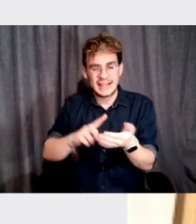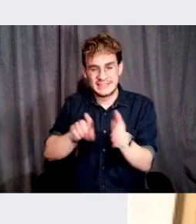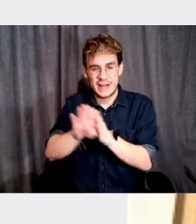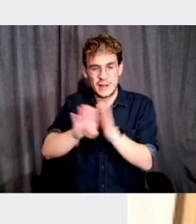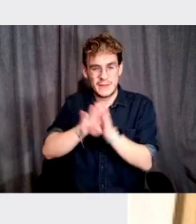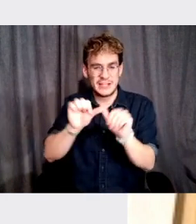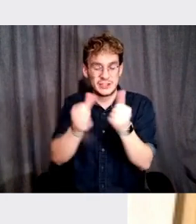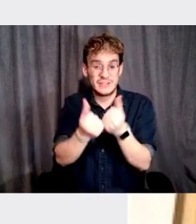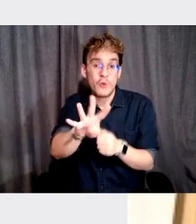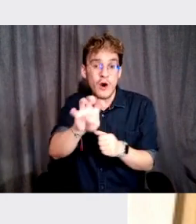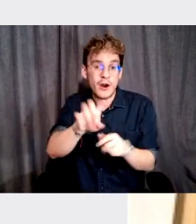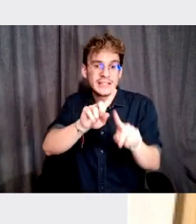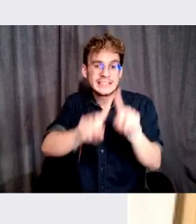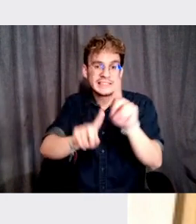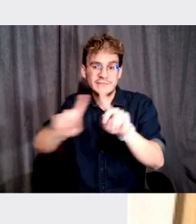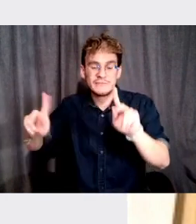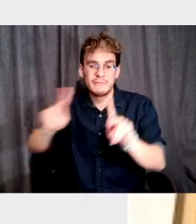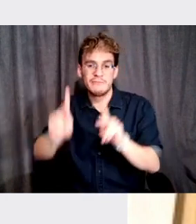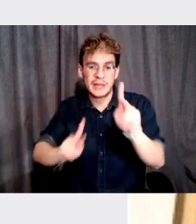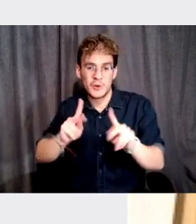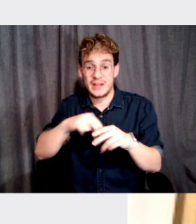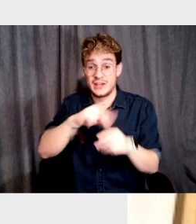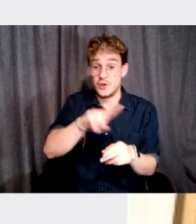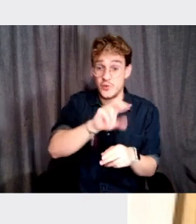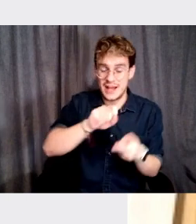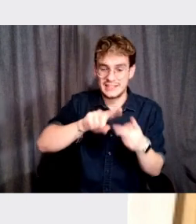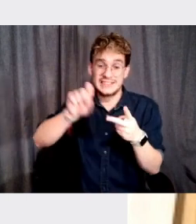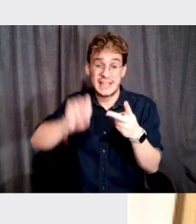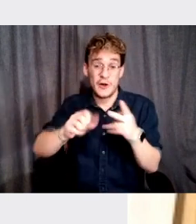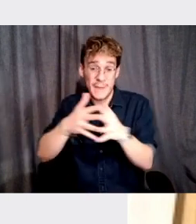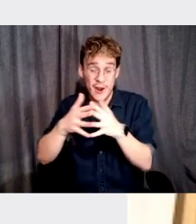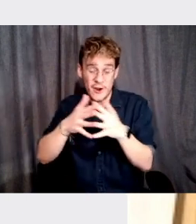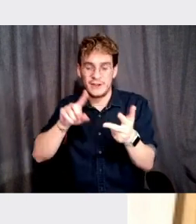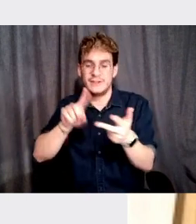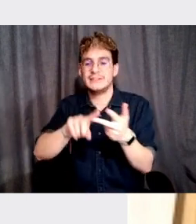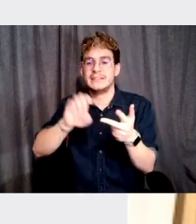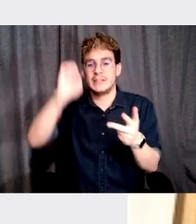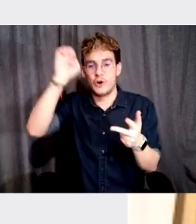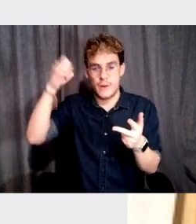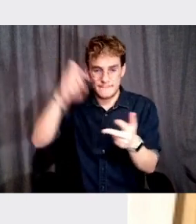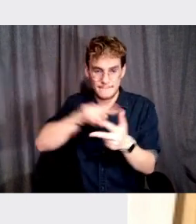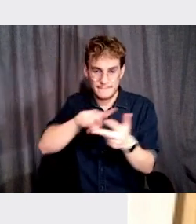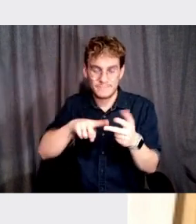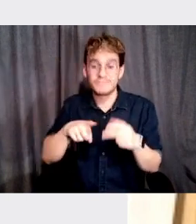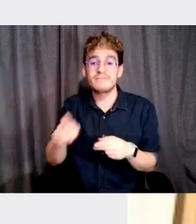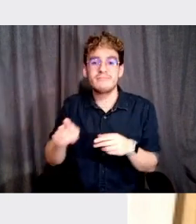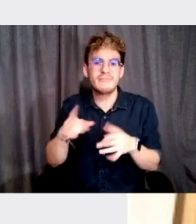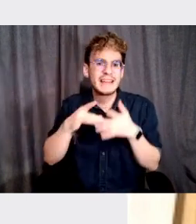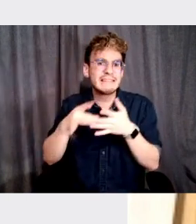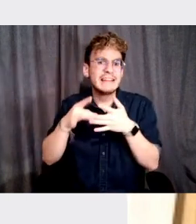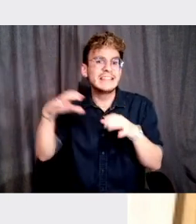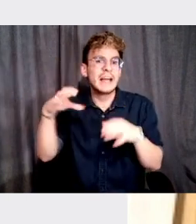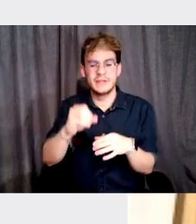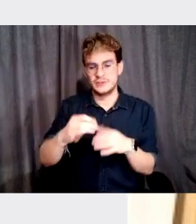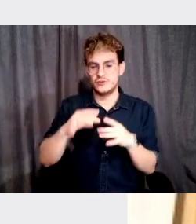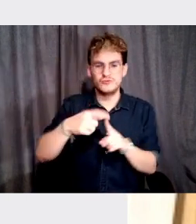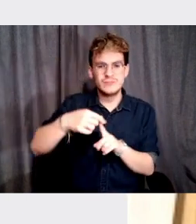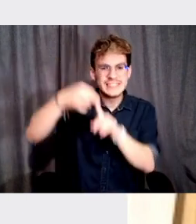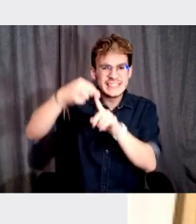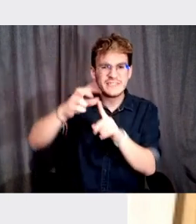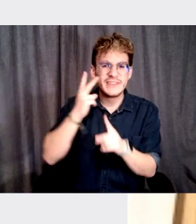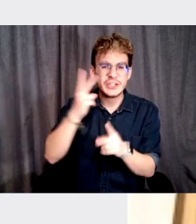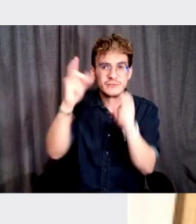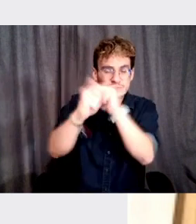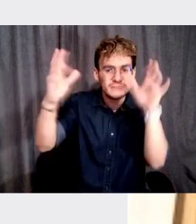400 people across offices in the US, South America and Europe. He leads the company's unique vision for